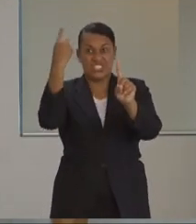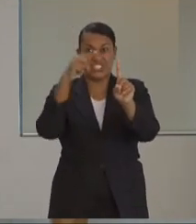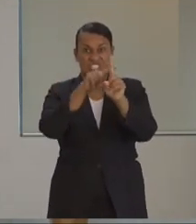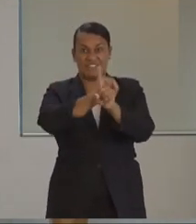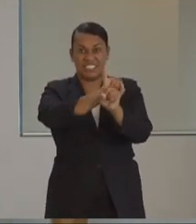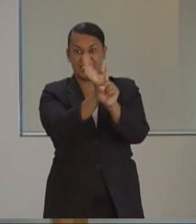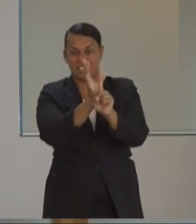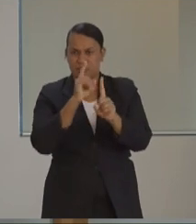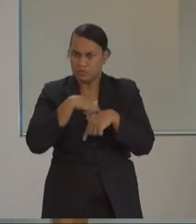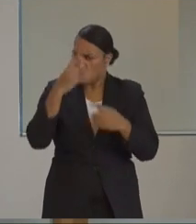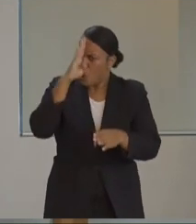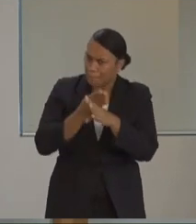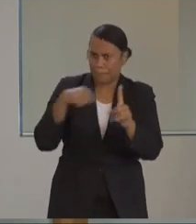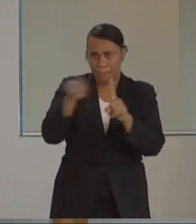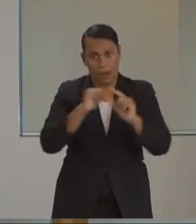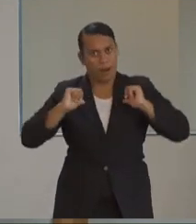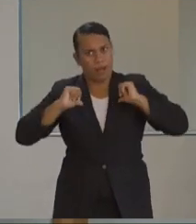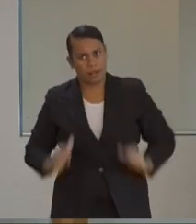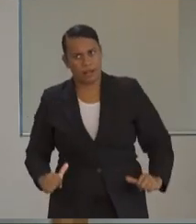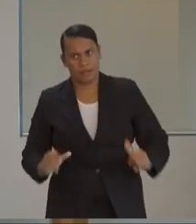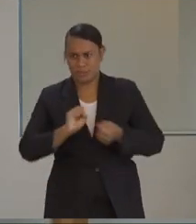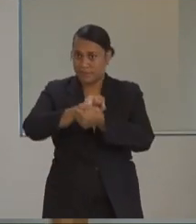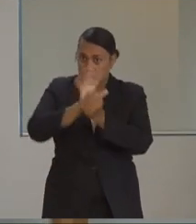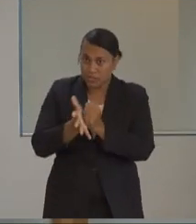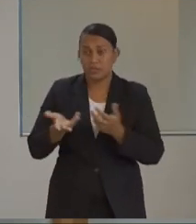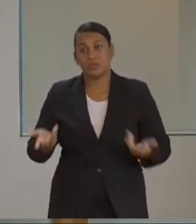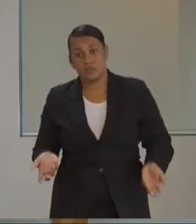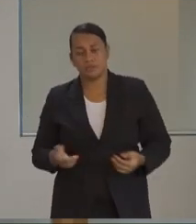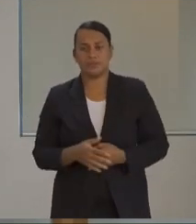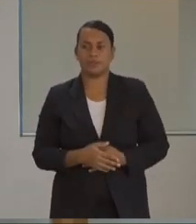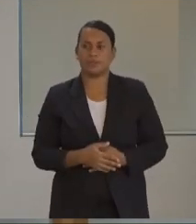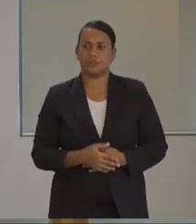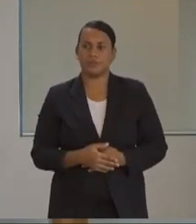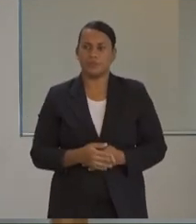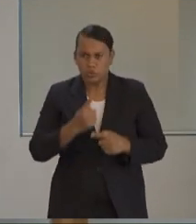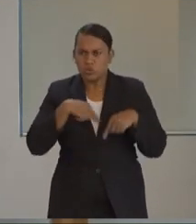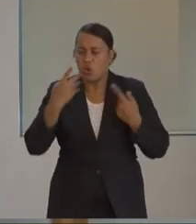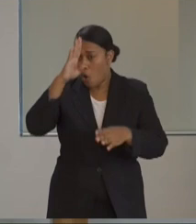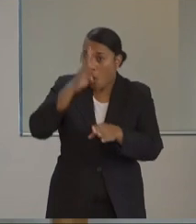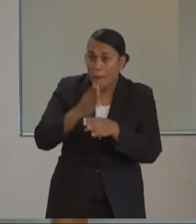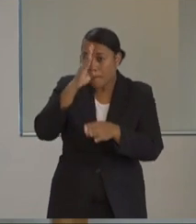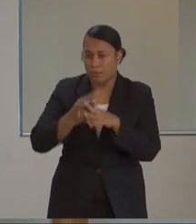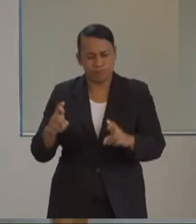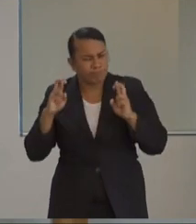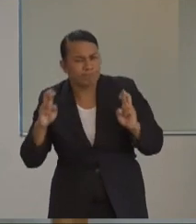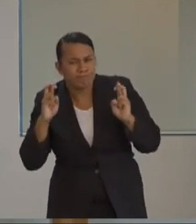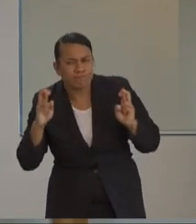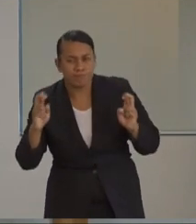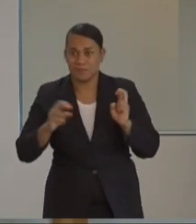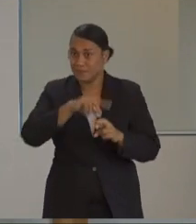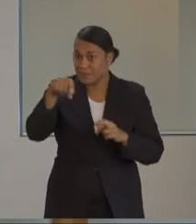all of them well and recovered from the virus. That is the hope of everyone in the country and wishing those who have been sick.